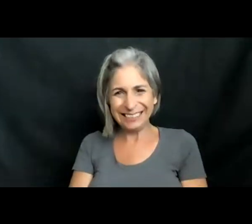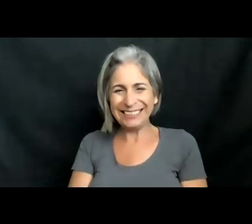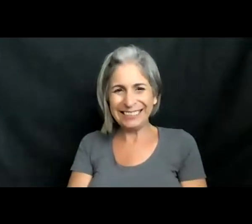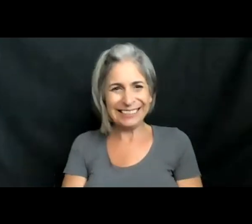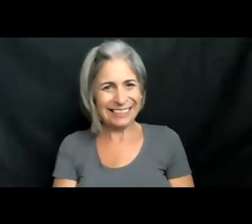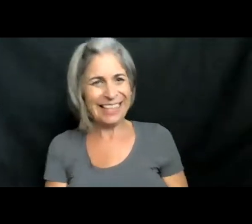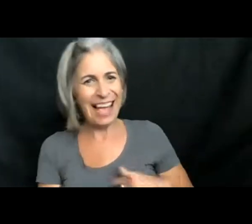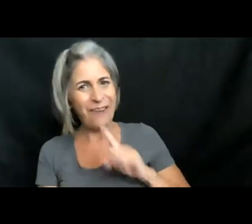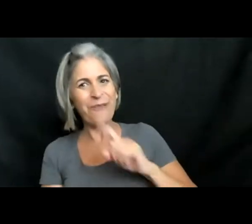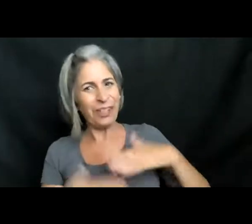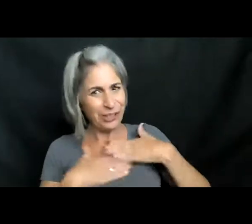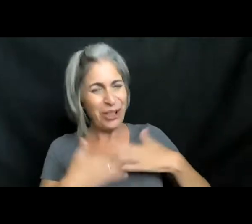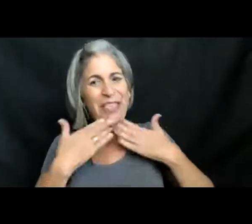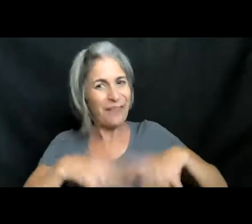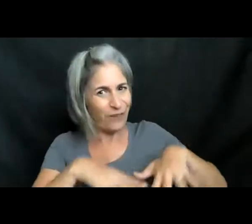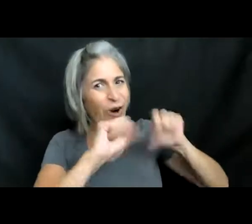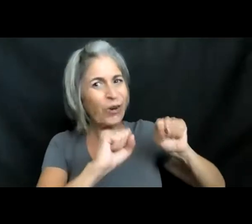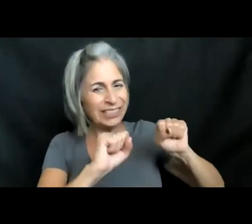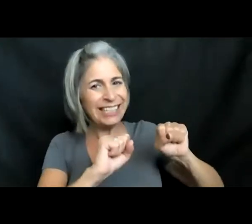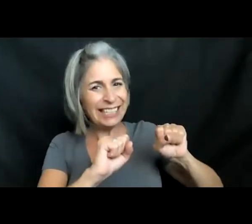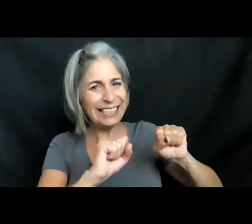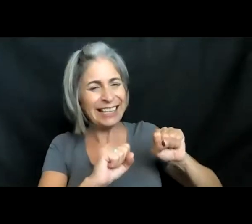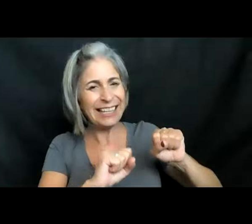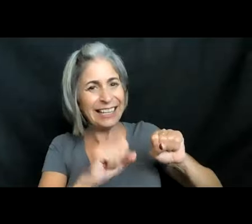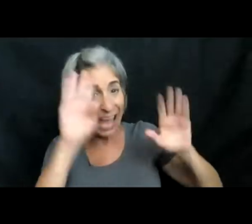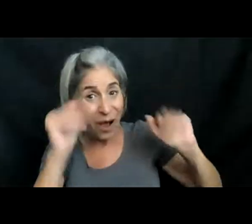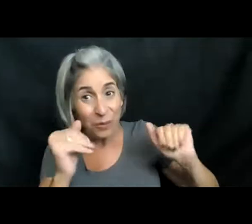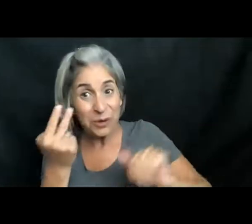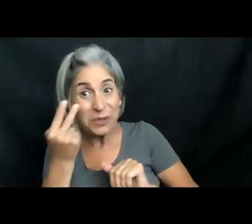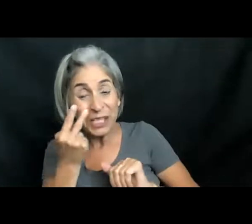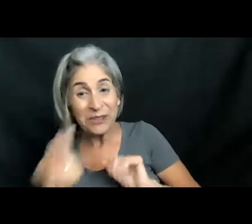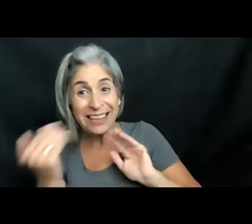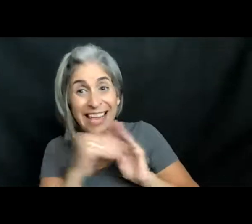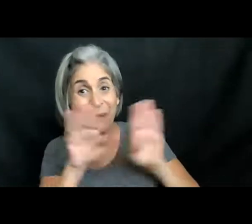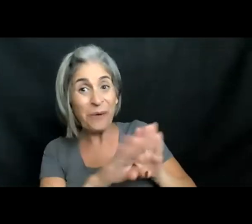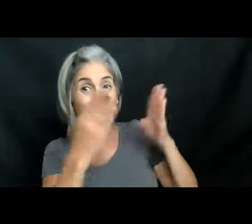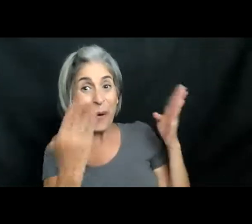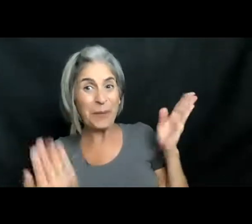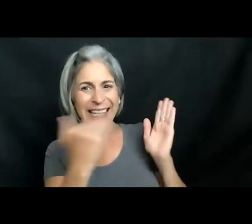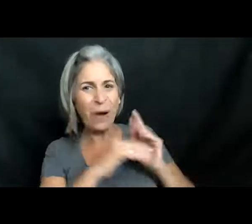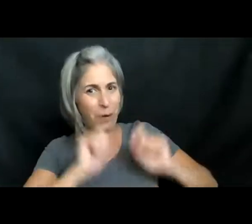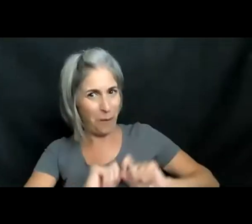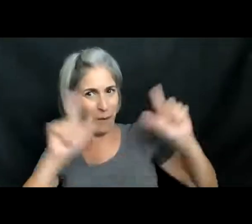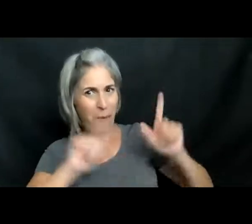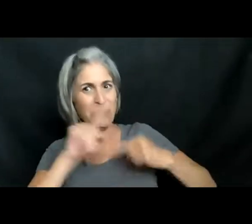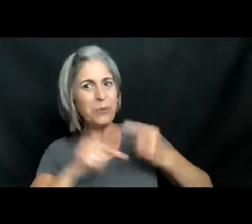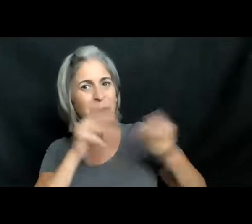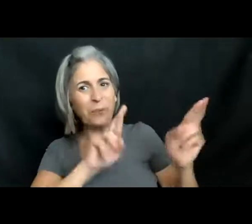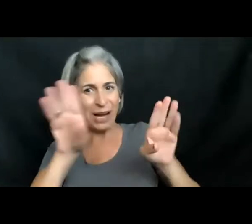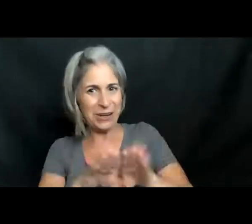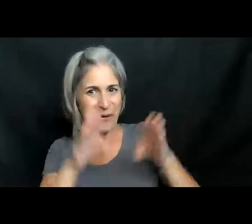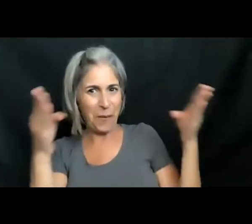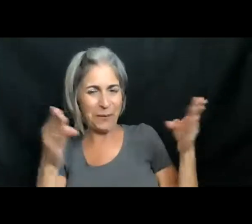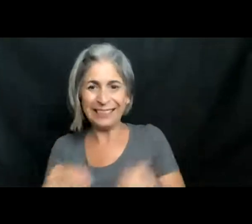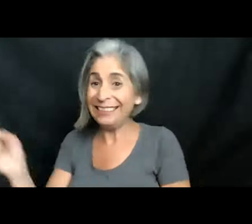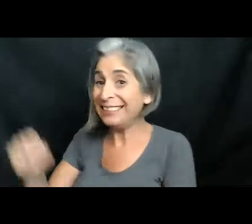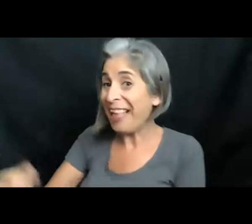enjoyed it. Thank you for hosting us. And I will hopefully see you all when we do open. We'll be sure to post when that happens. Definitely.